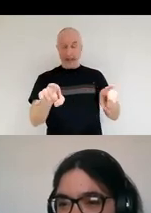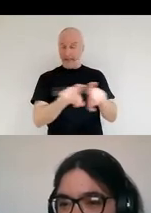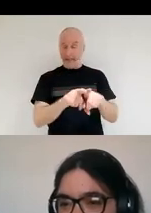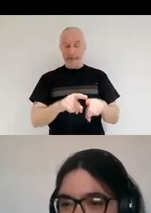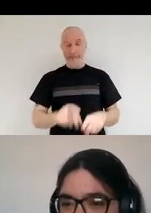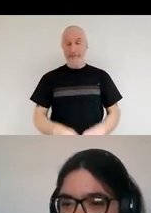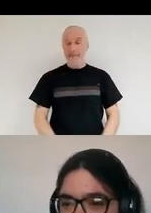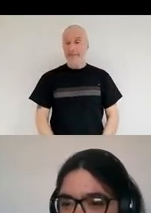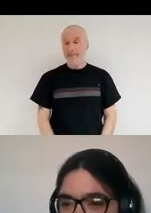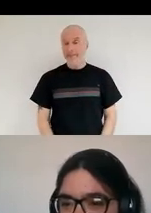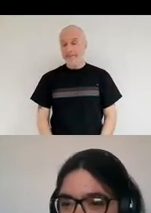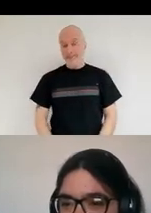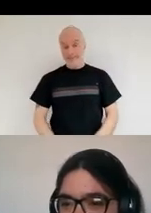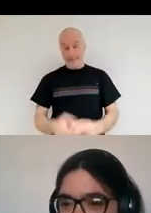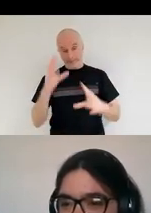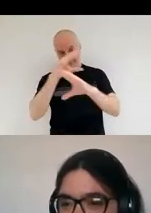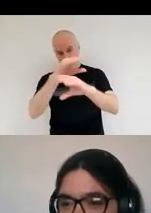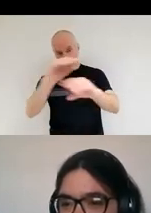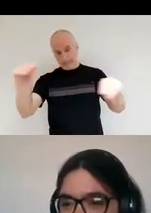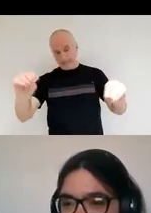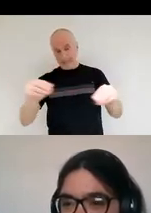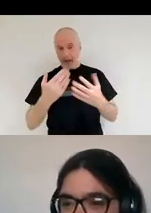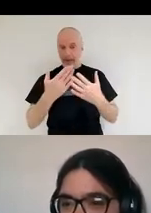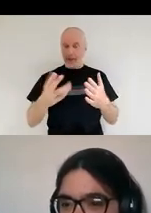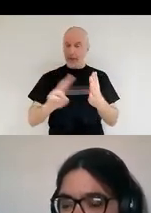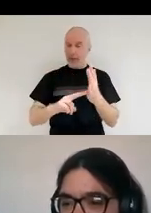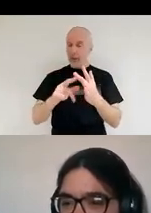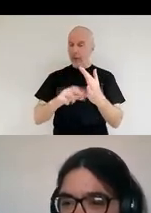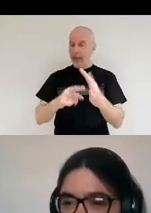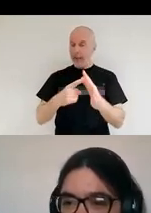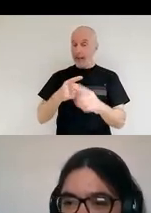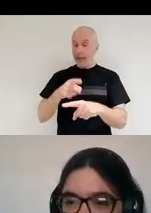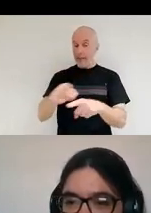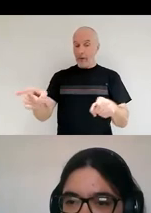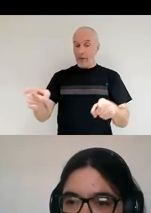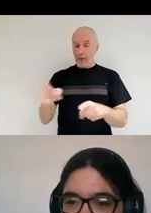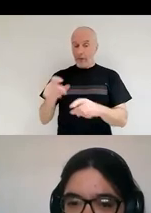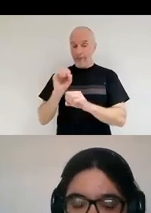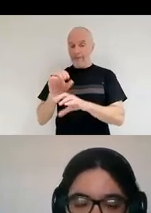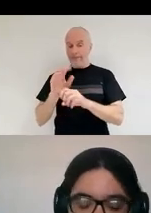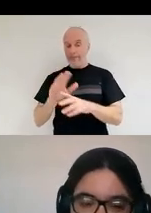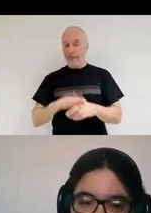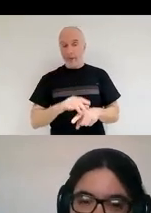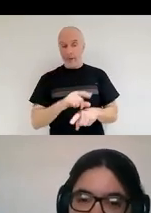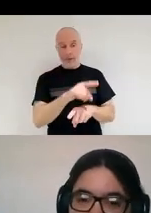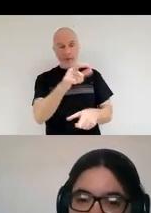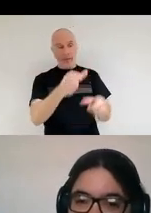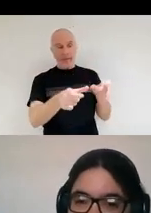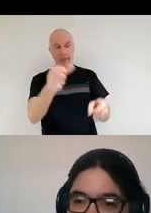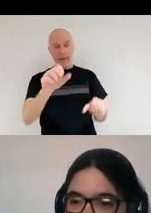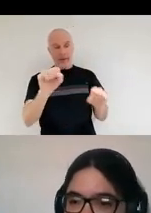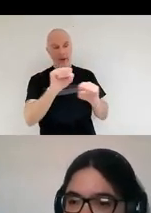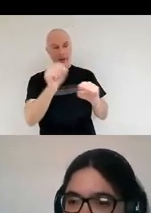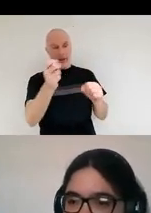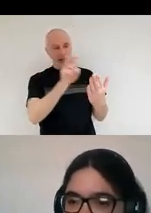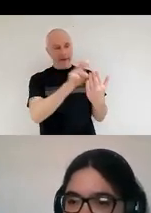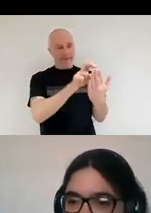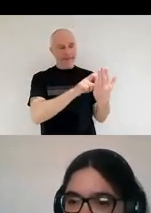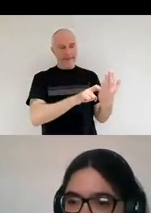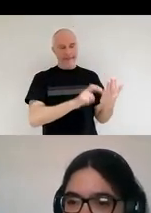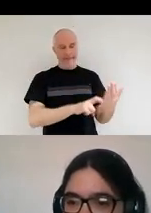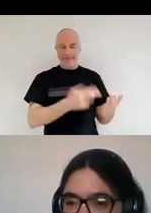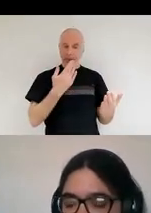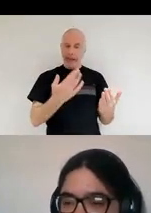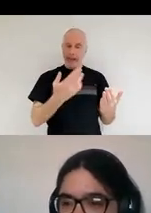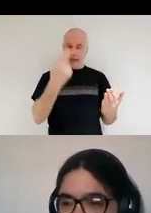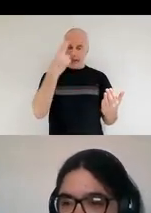Just as a reminder, thank you very much, Nina, for giving the talk. Uh, for those that aren't on our mailing list, please do sign up. Um, if you drop a message